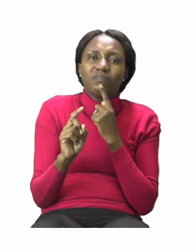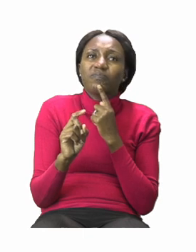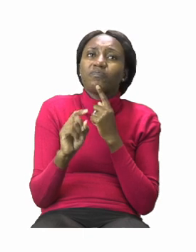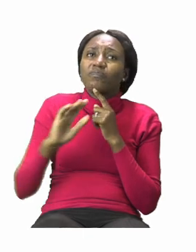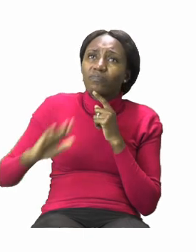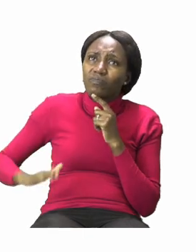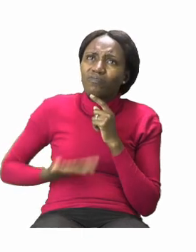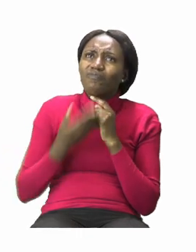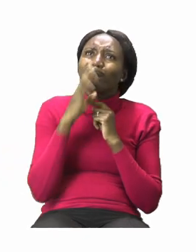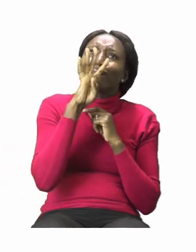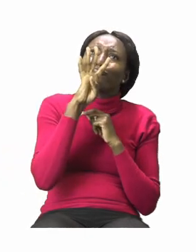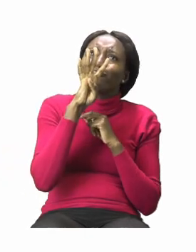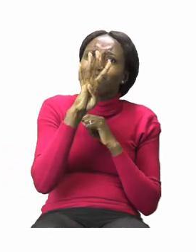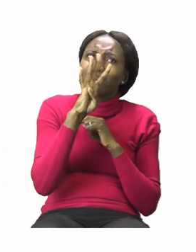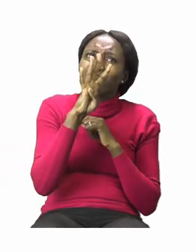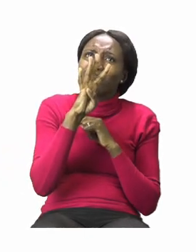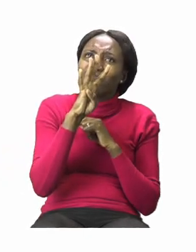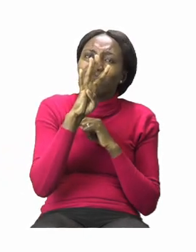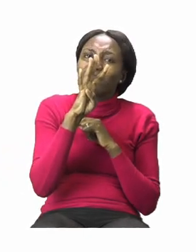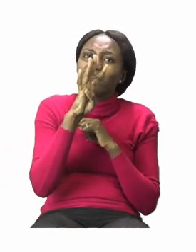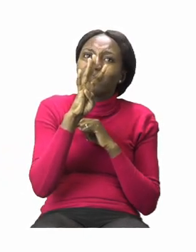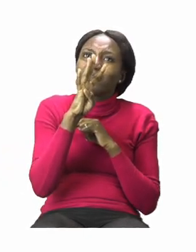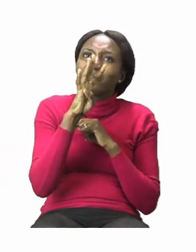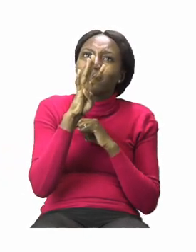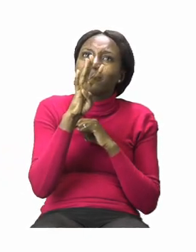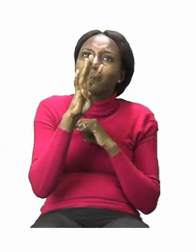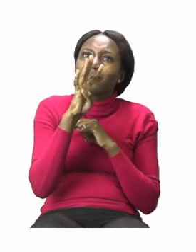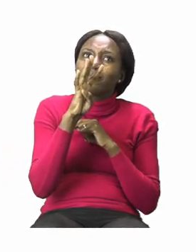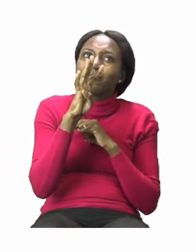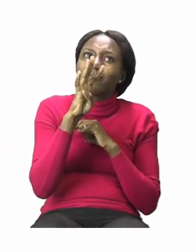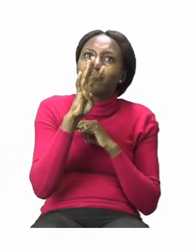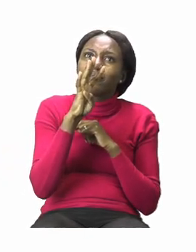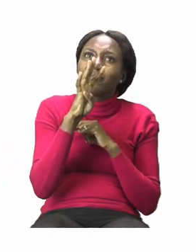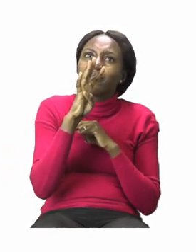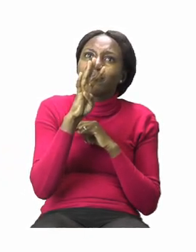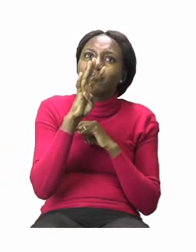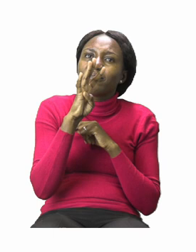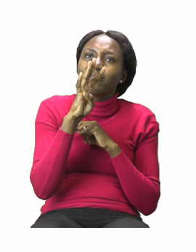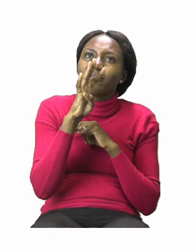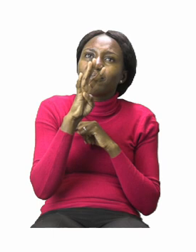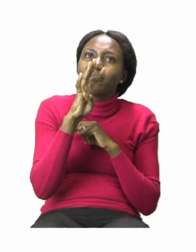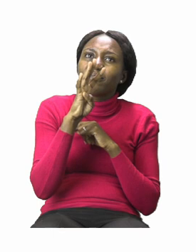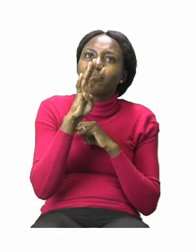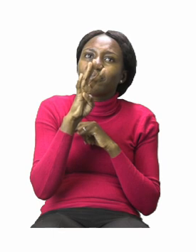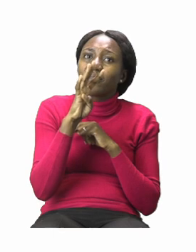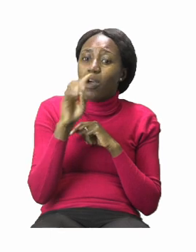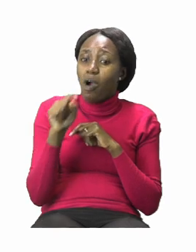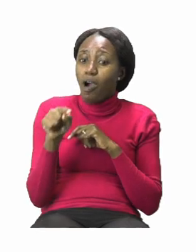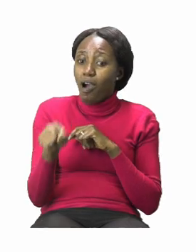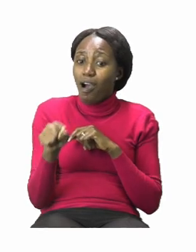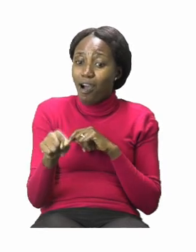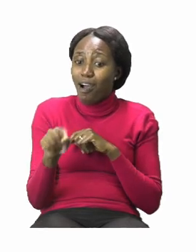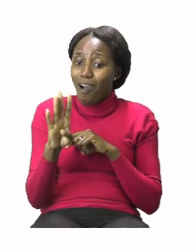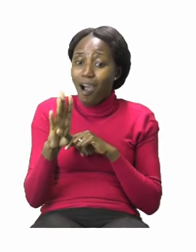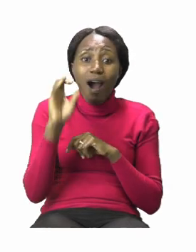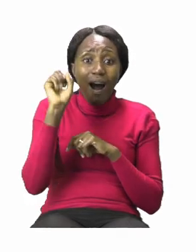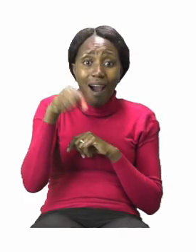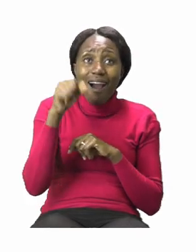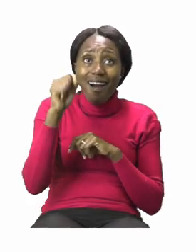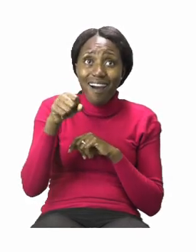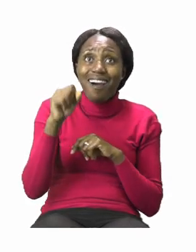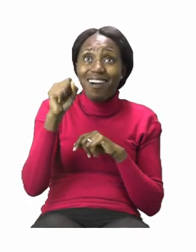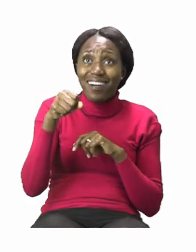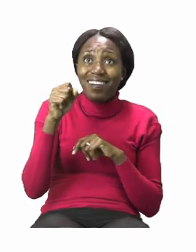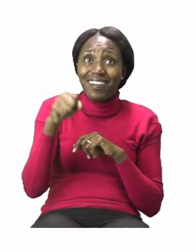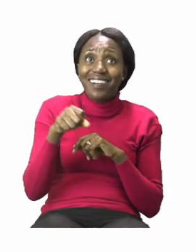the number four. And I think the number four is at the bottom. So